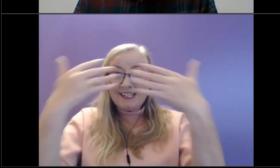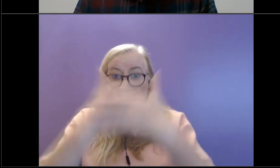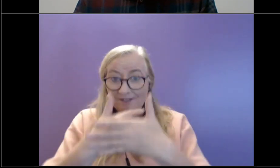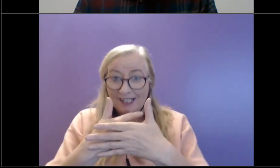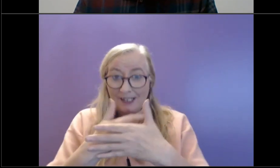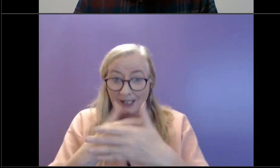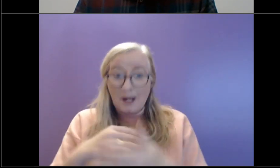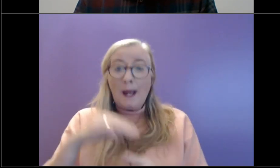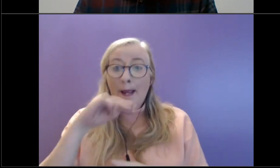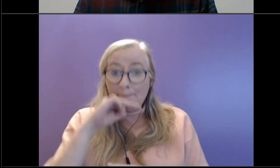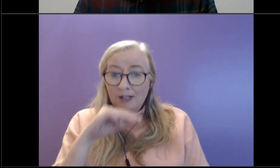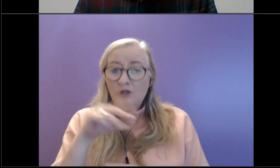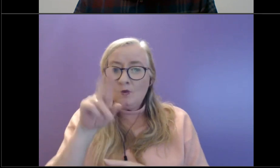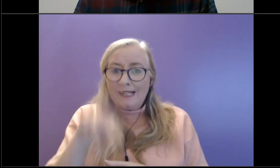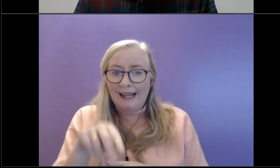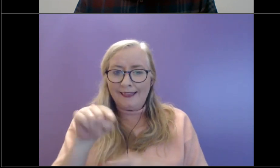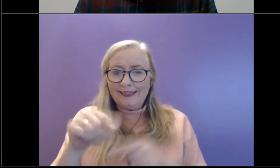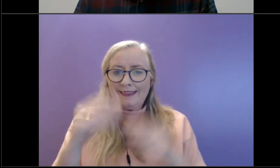time to be able to do that.